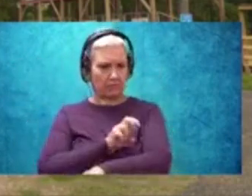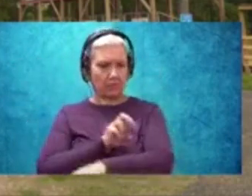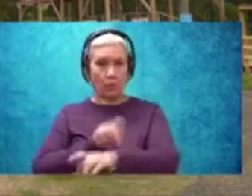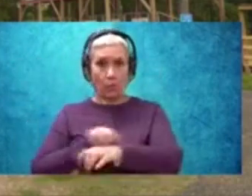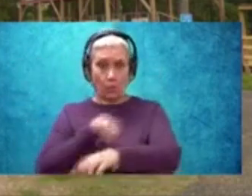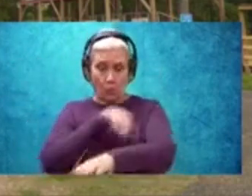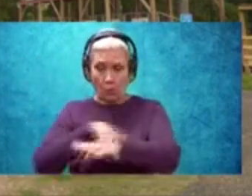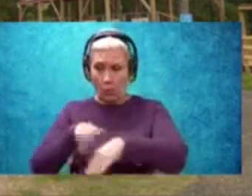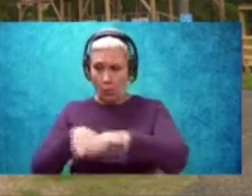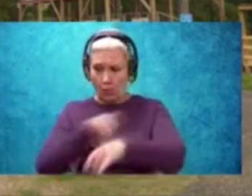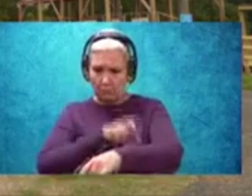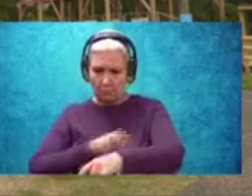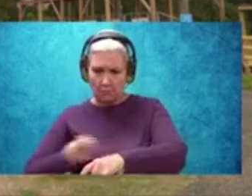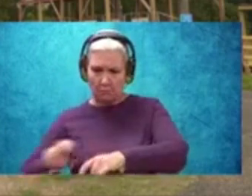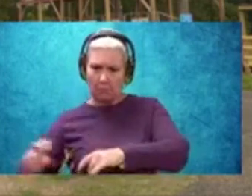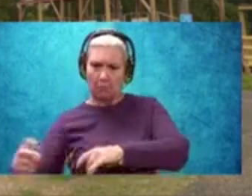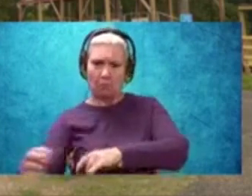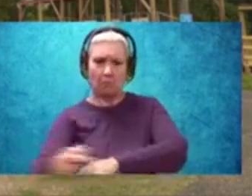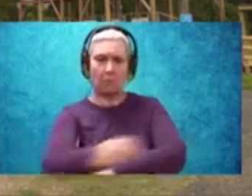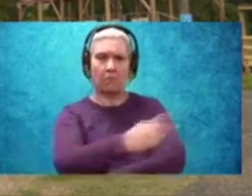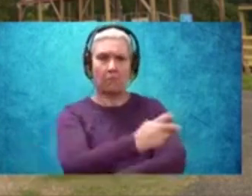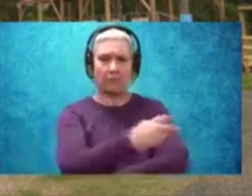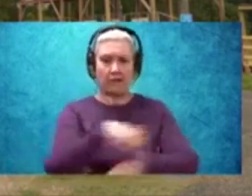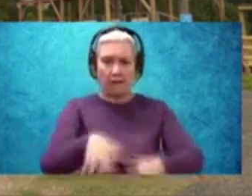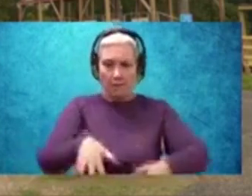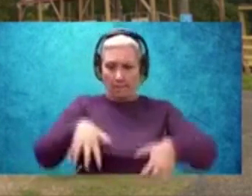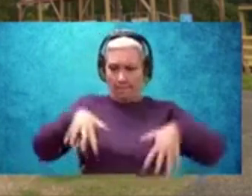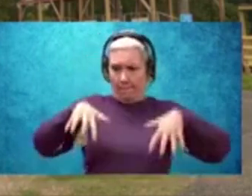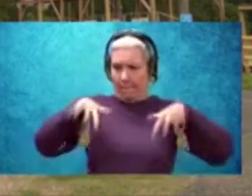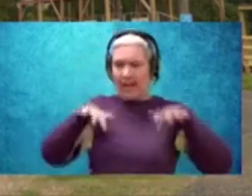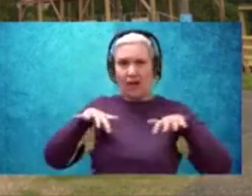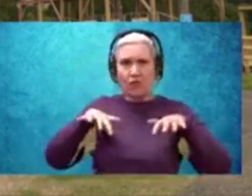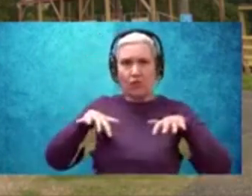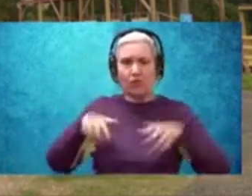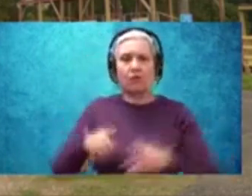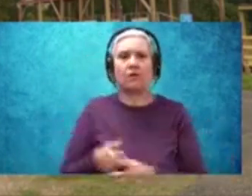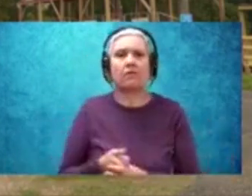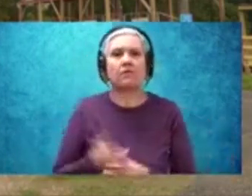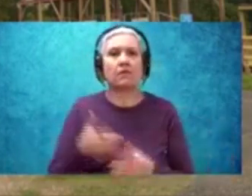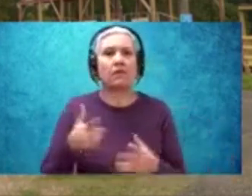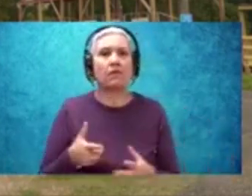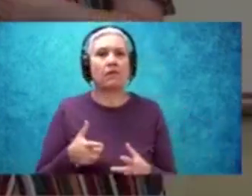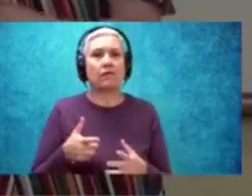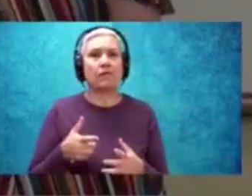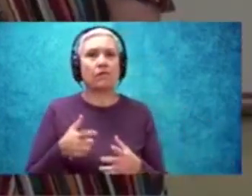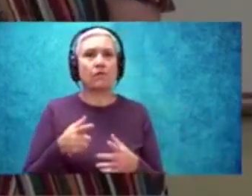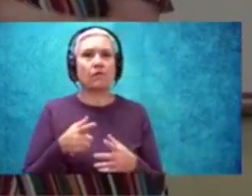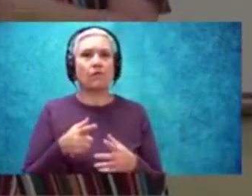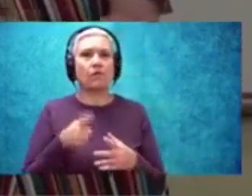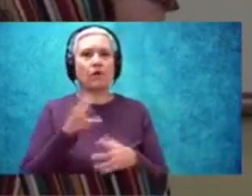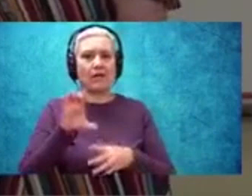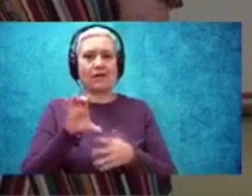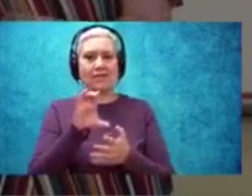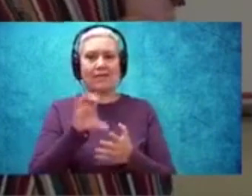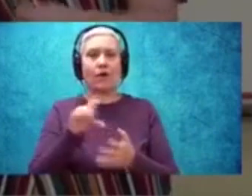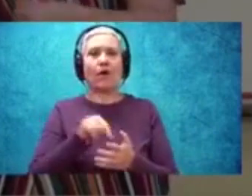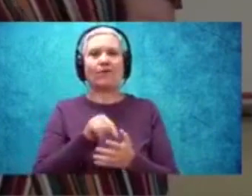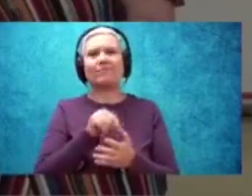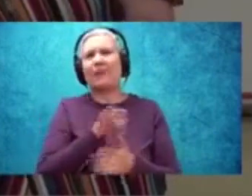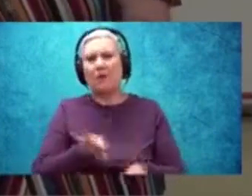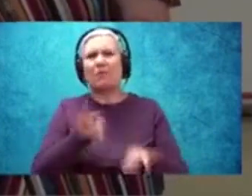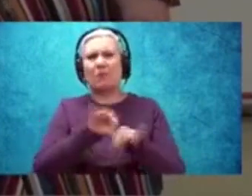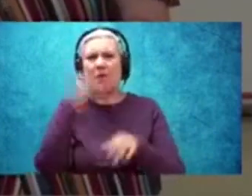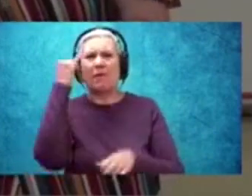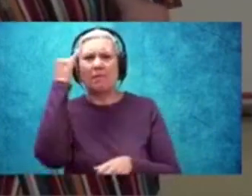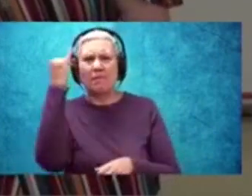around the park, the bleachers beside the park. Everything comes back to that central point of